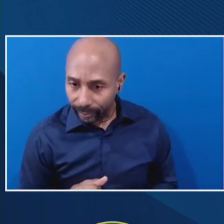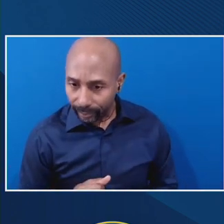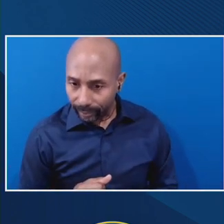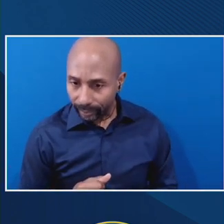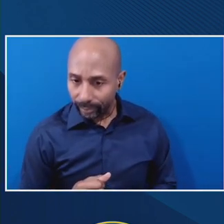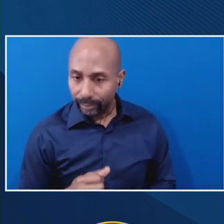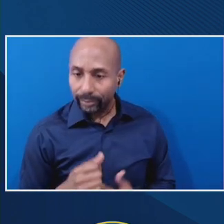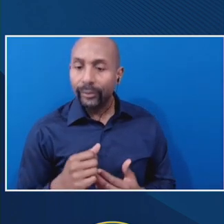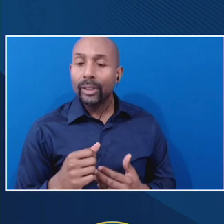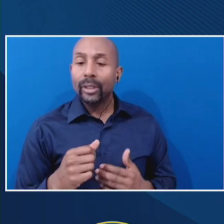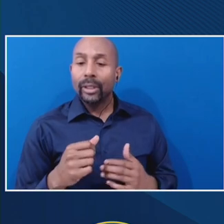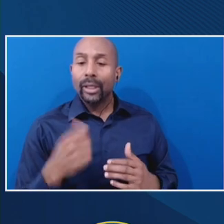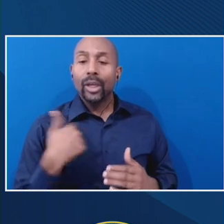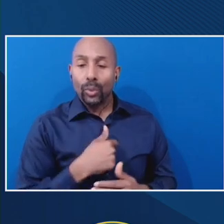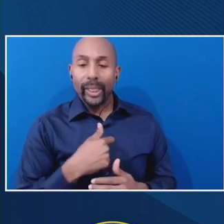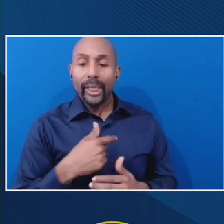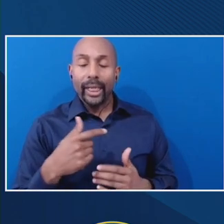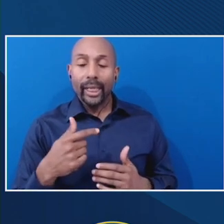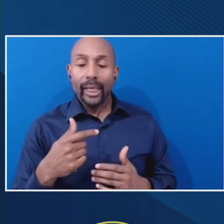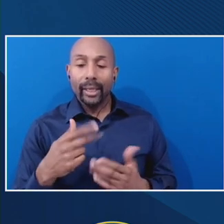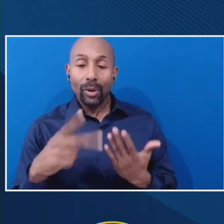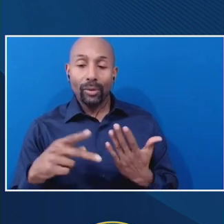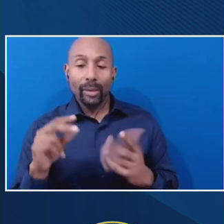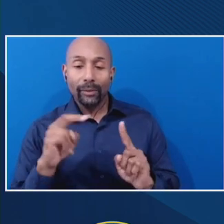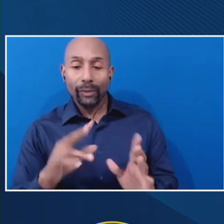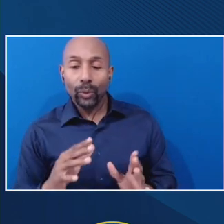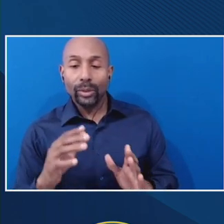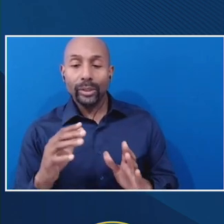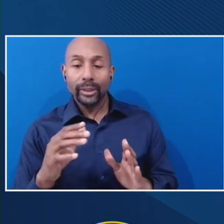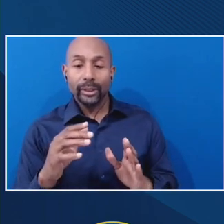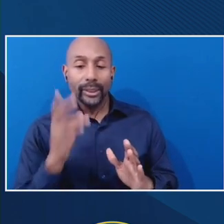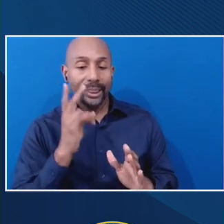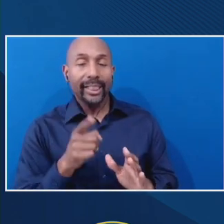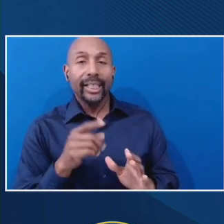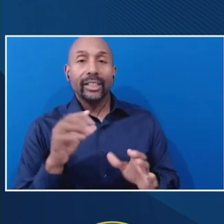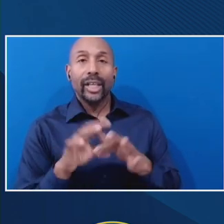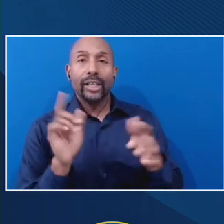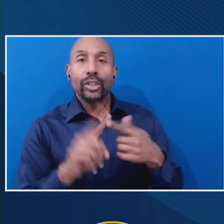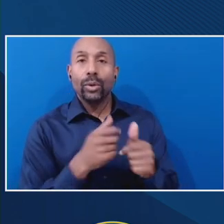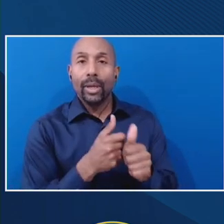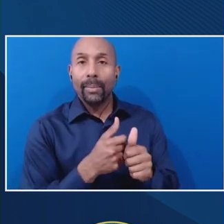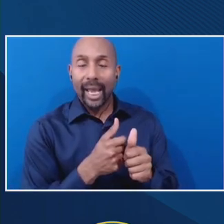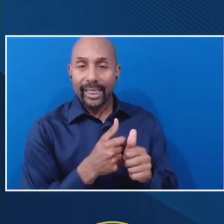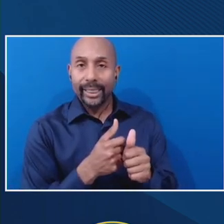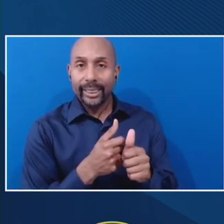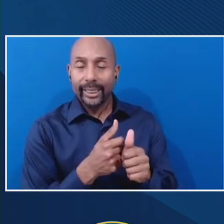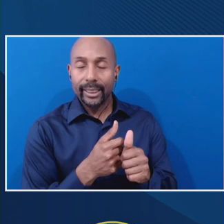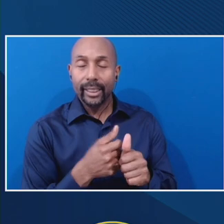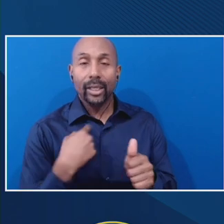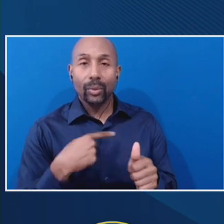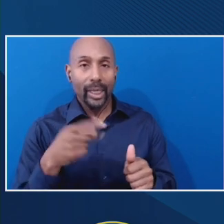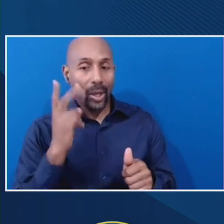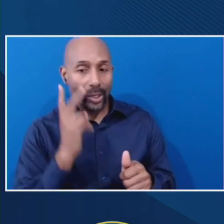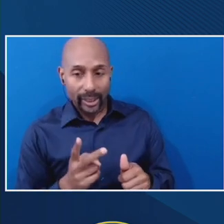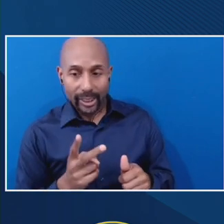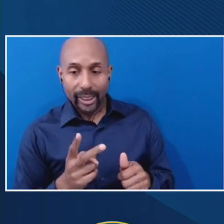area, we are looking at the engagement and whether or not it's just a login, and we are so aware of